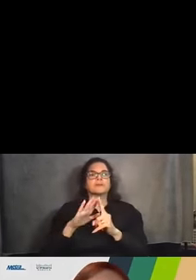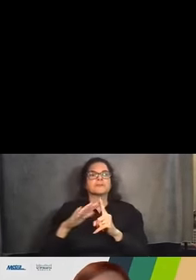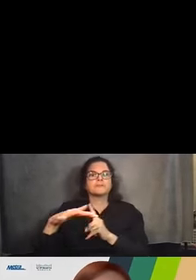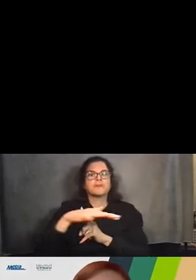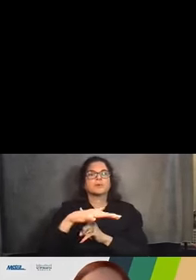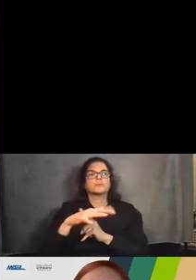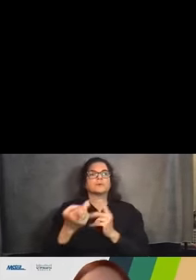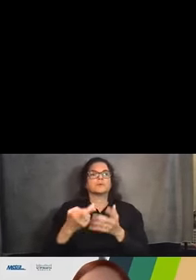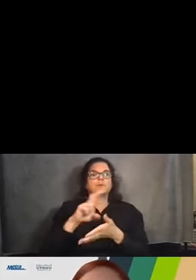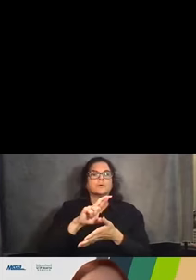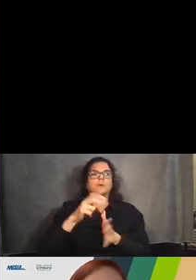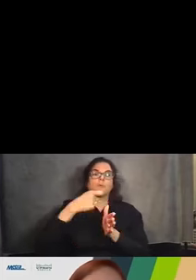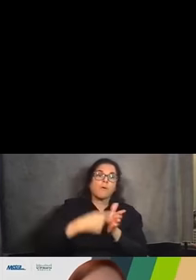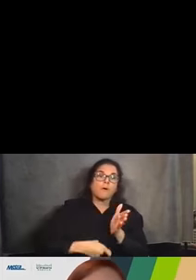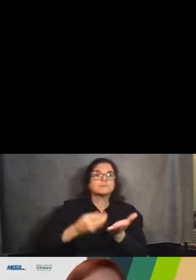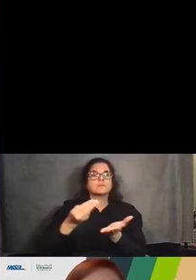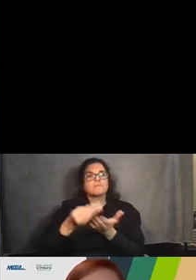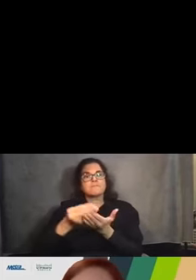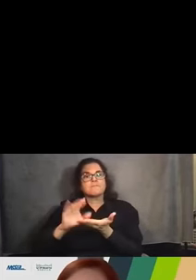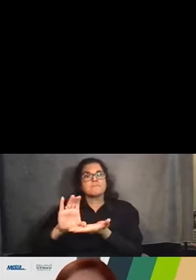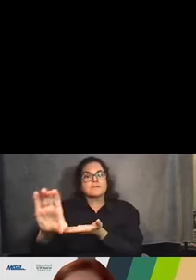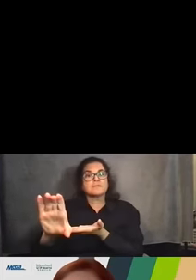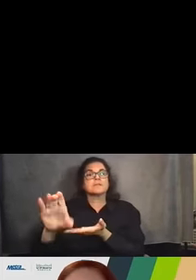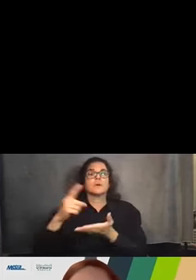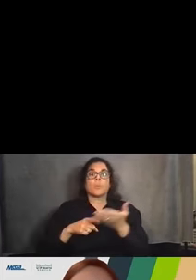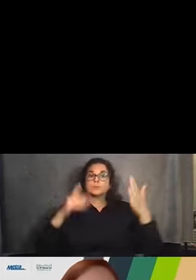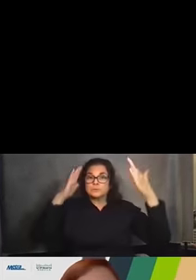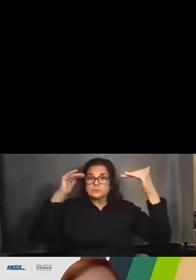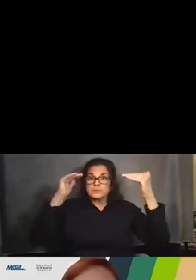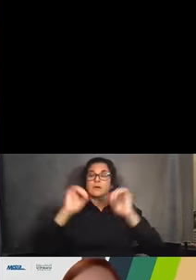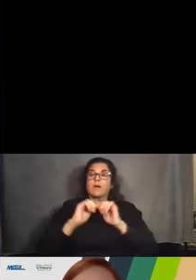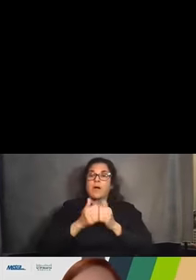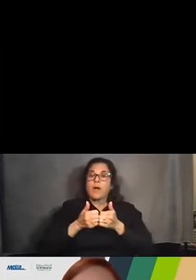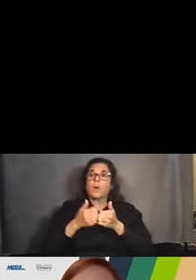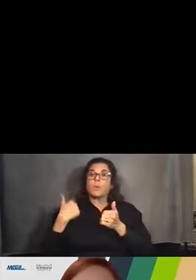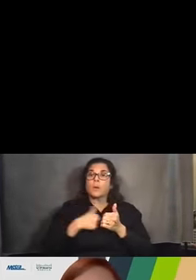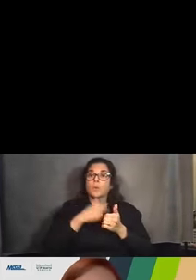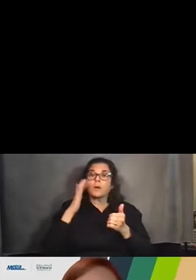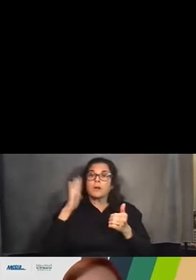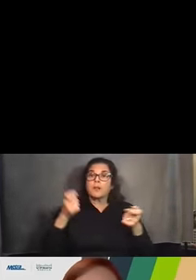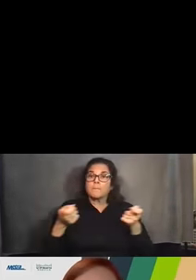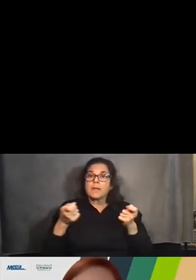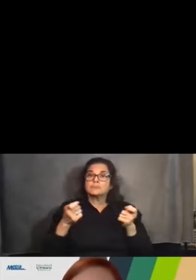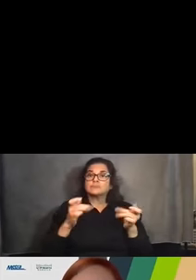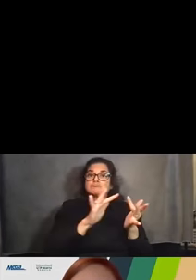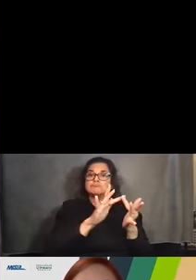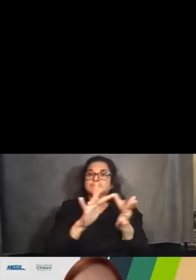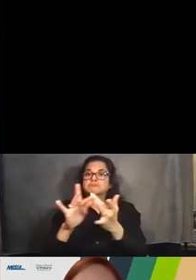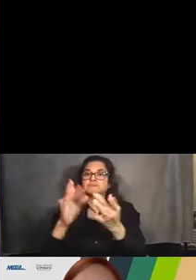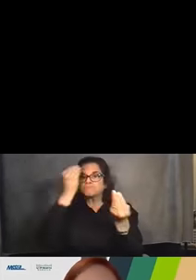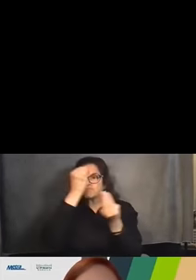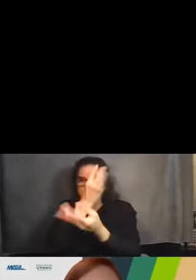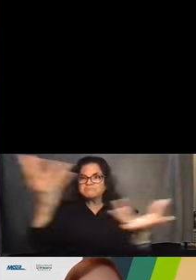project and construction, how we plan to manage outreach with you all, and then a Q&A, like I said at the end,